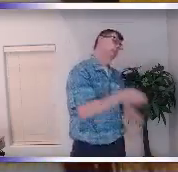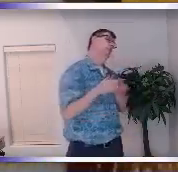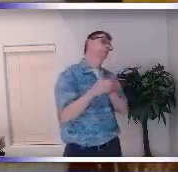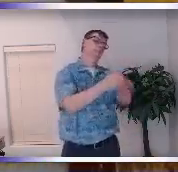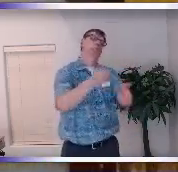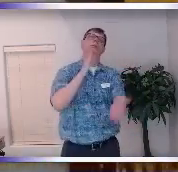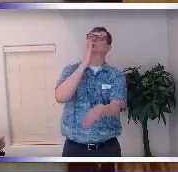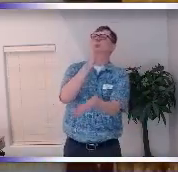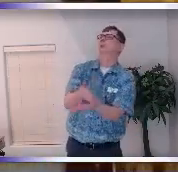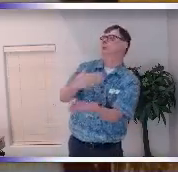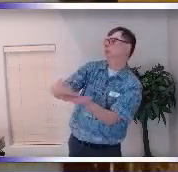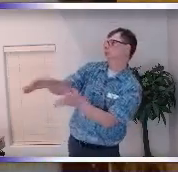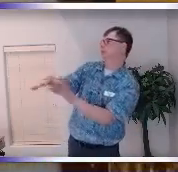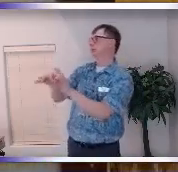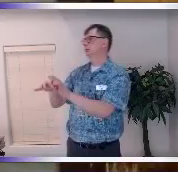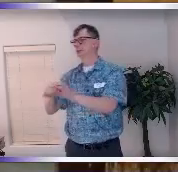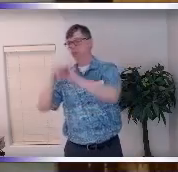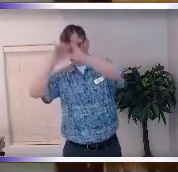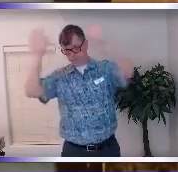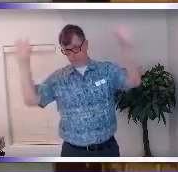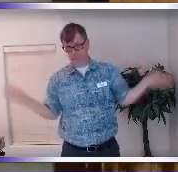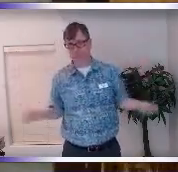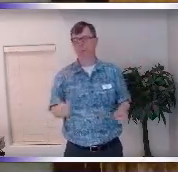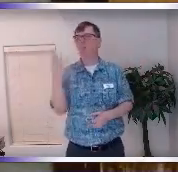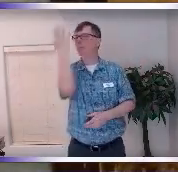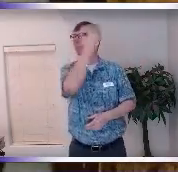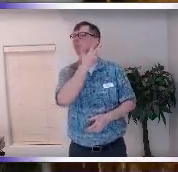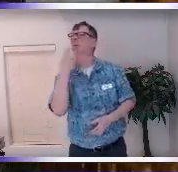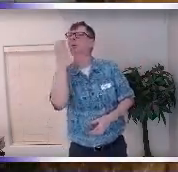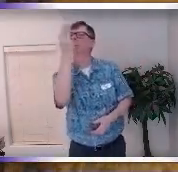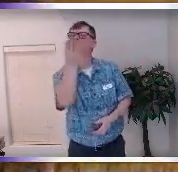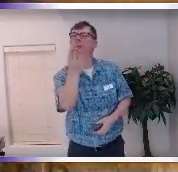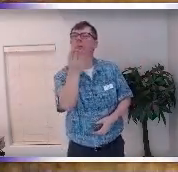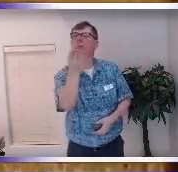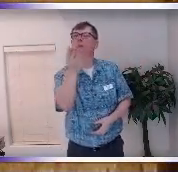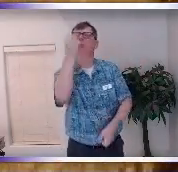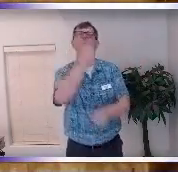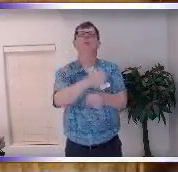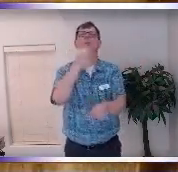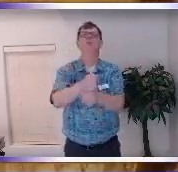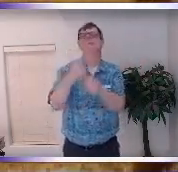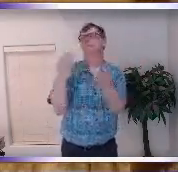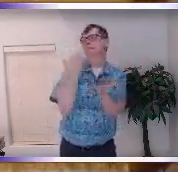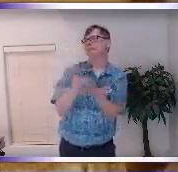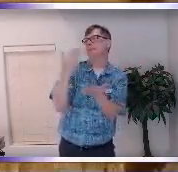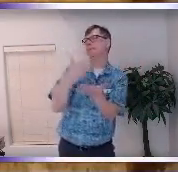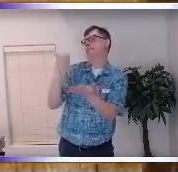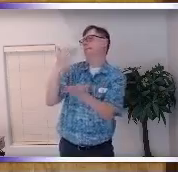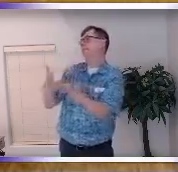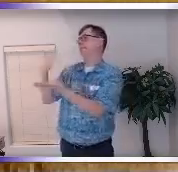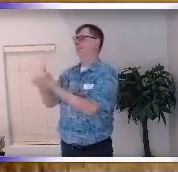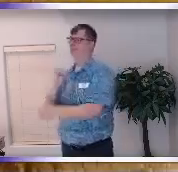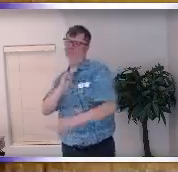and uh she had manifested this really beautiful uh job and money and and I